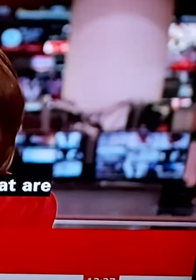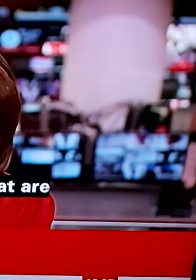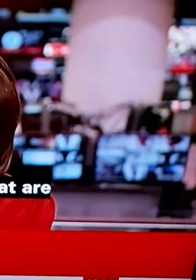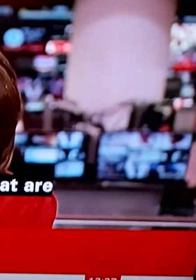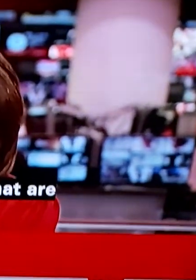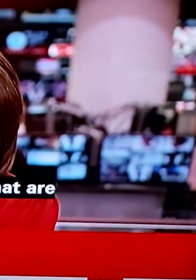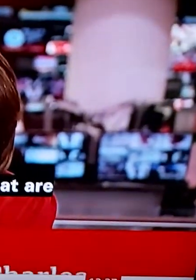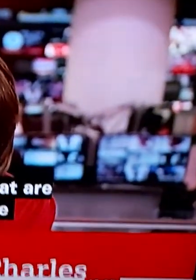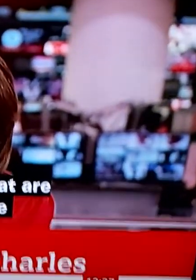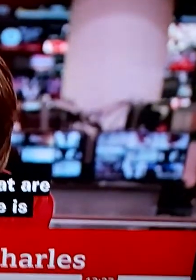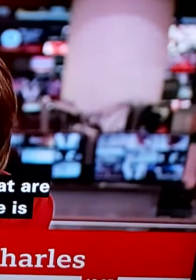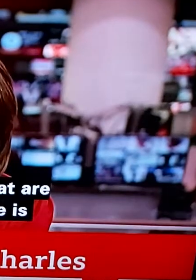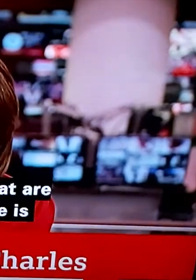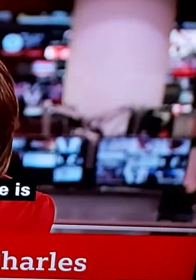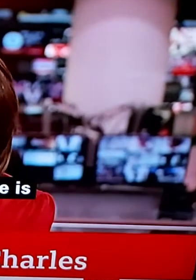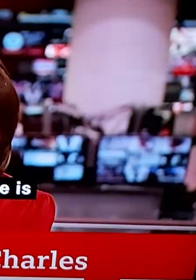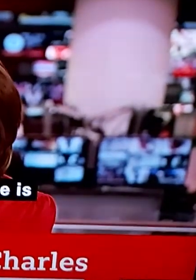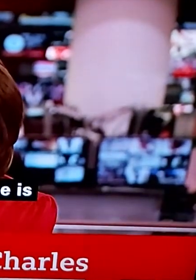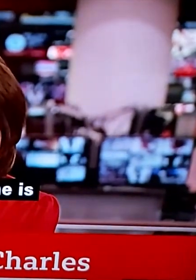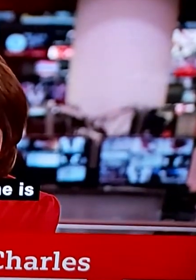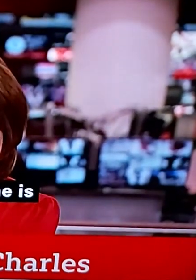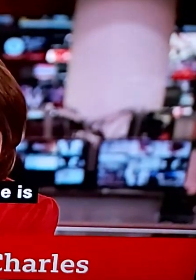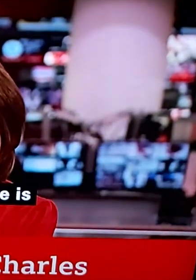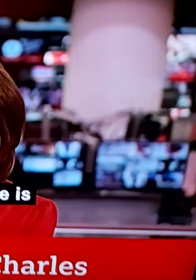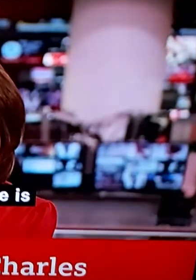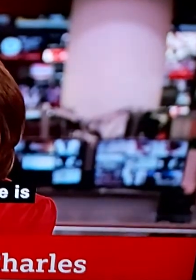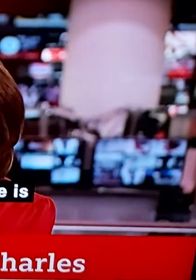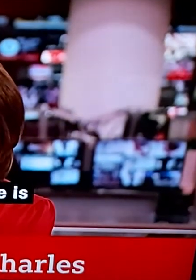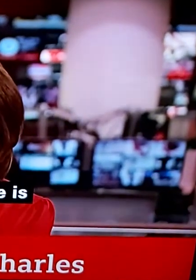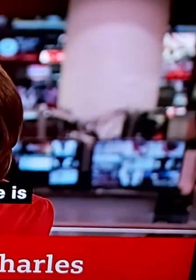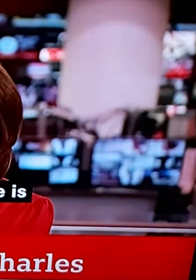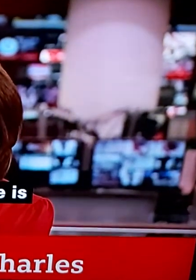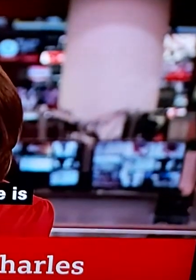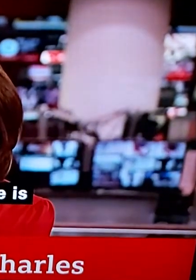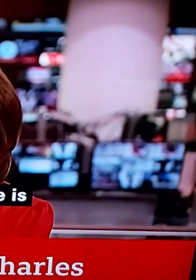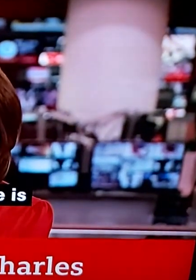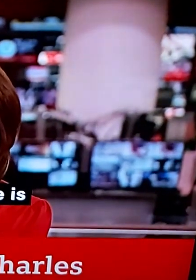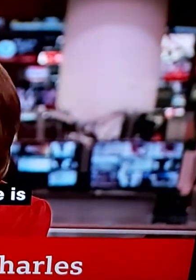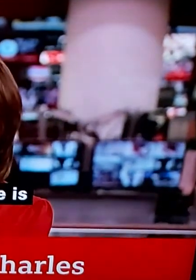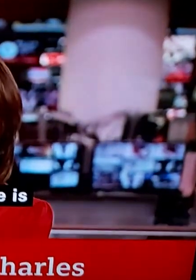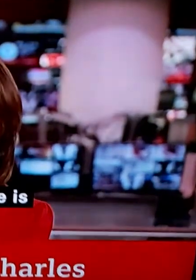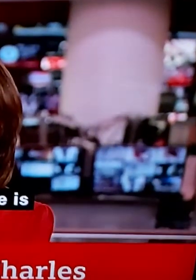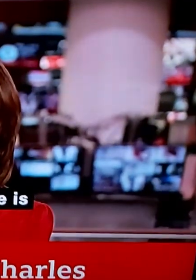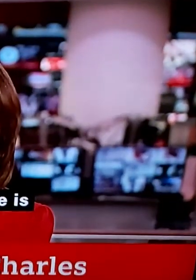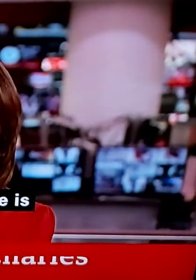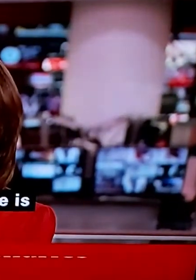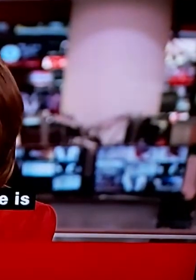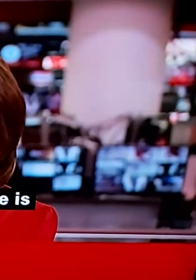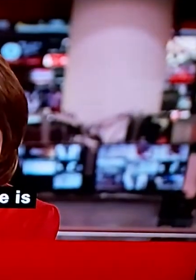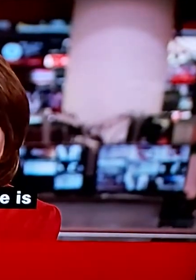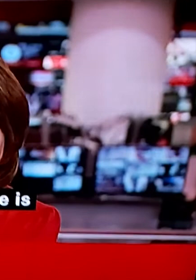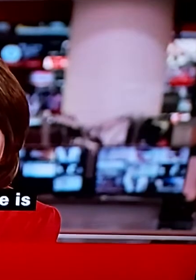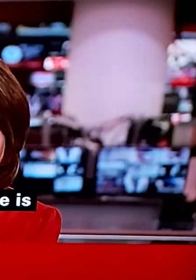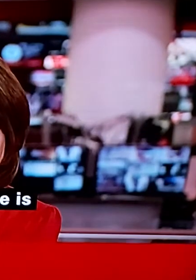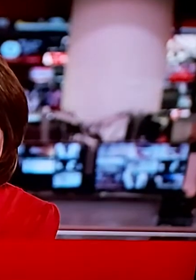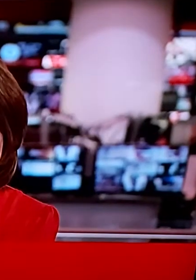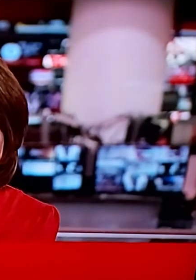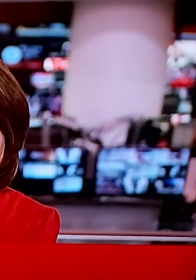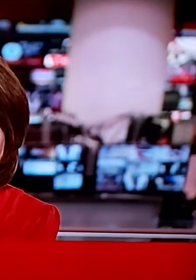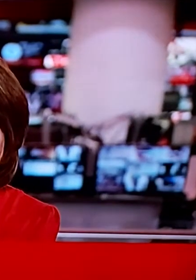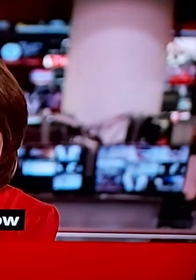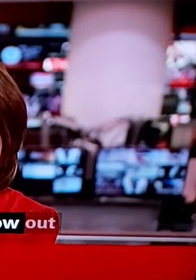Prince Charles. Prince Charles, we understand, is now out of self